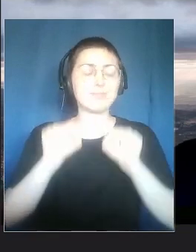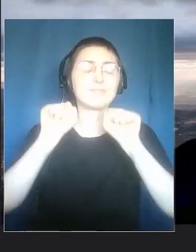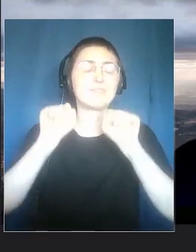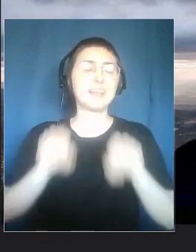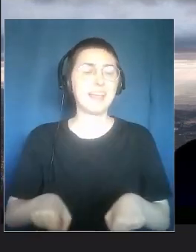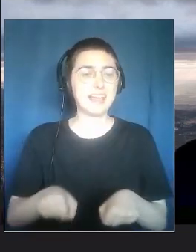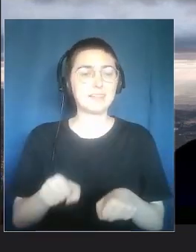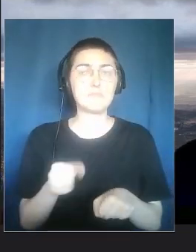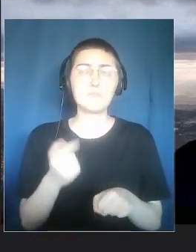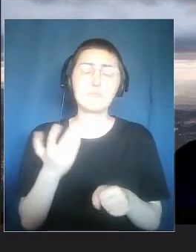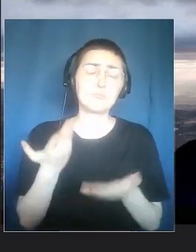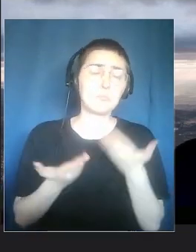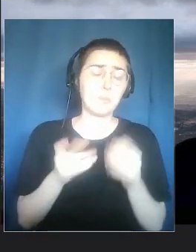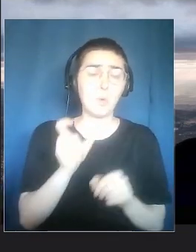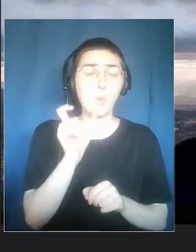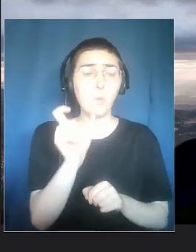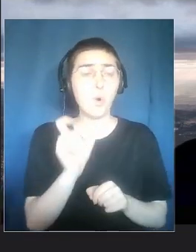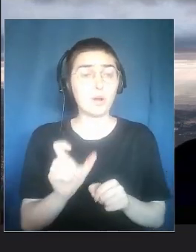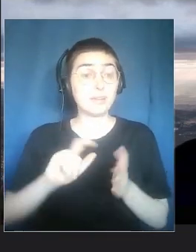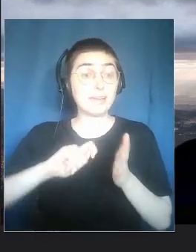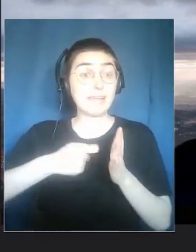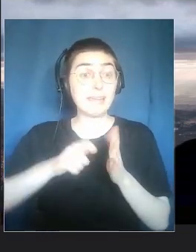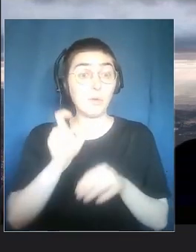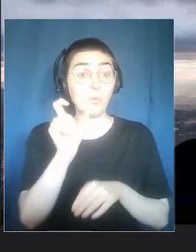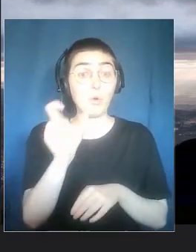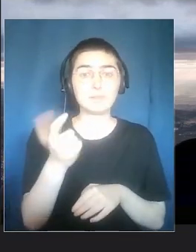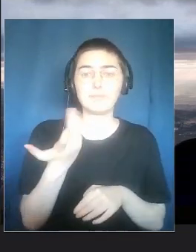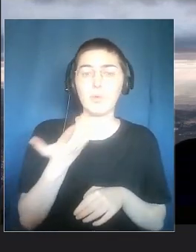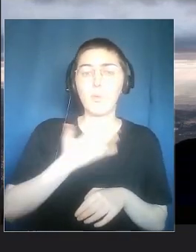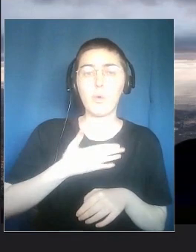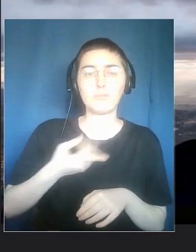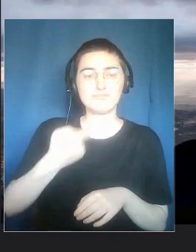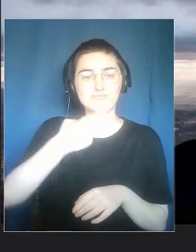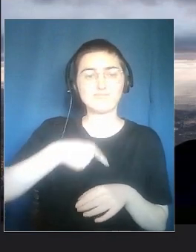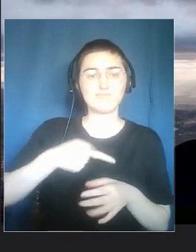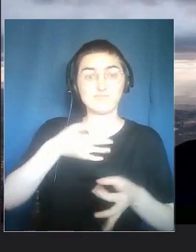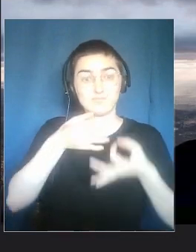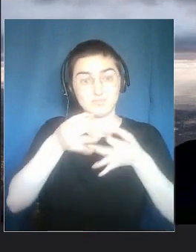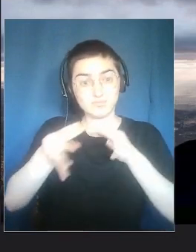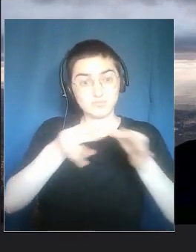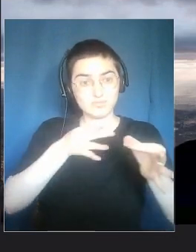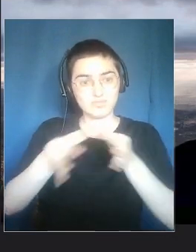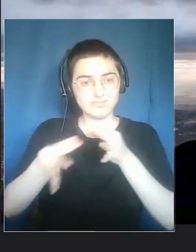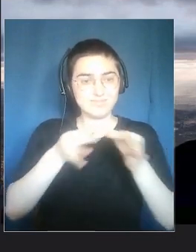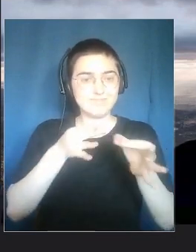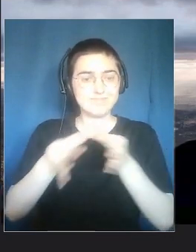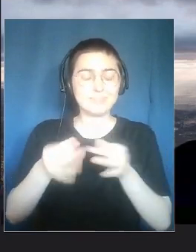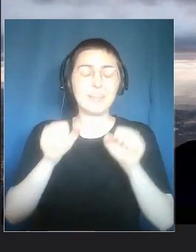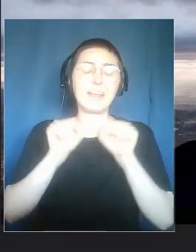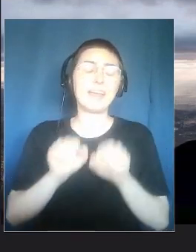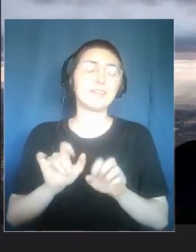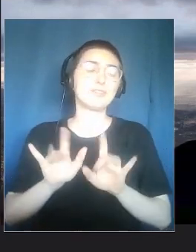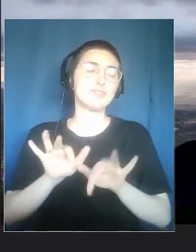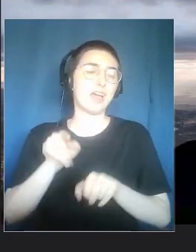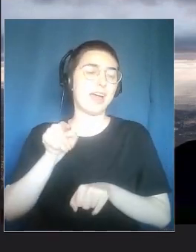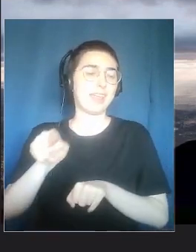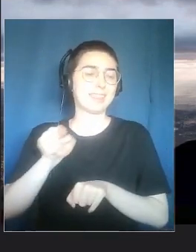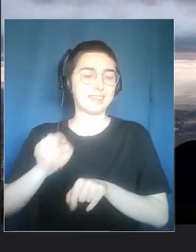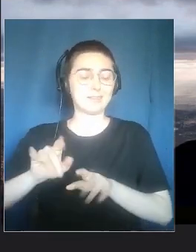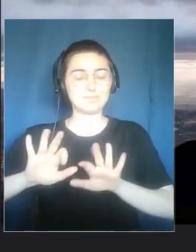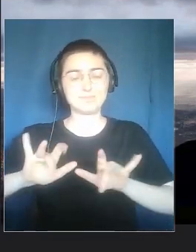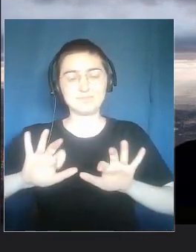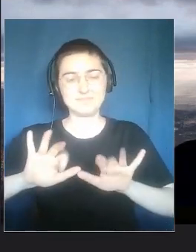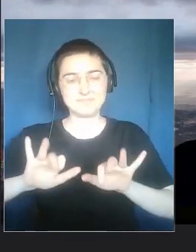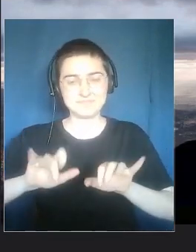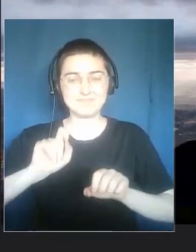you can also write in chat some keywords on which you want to